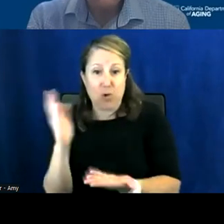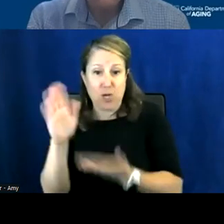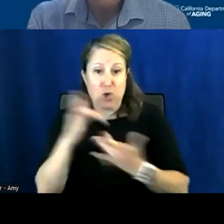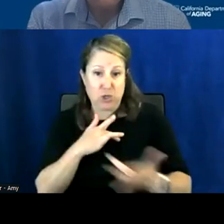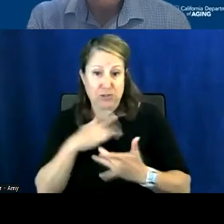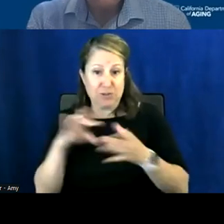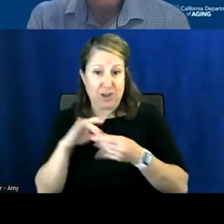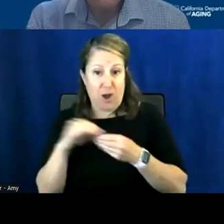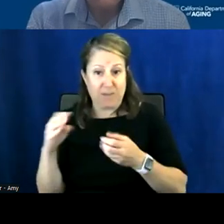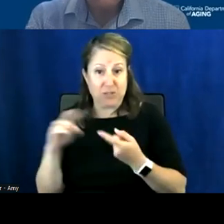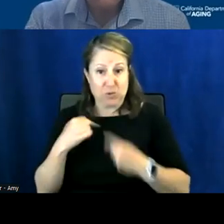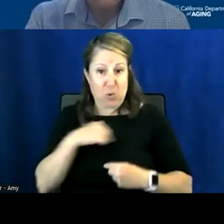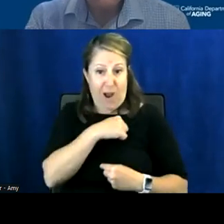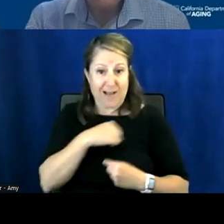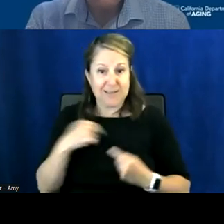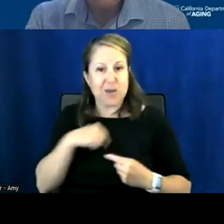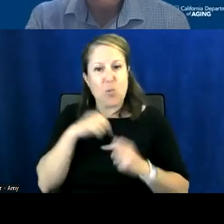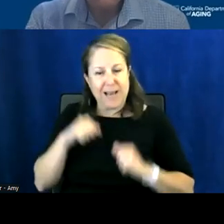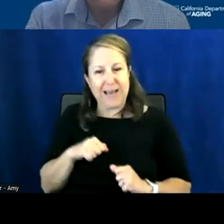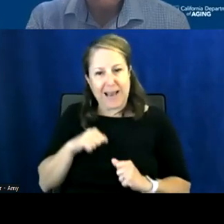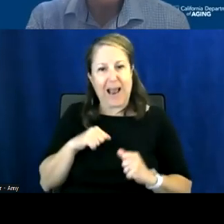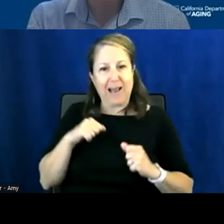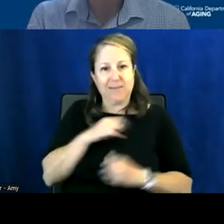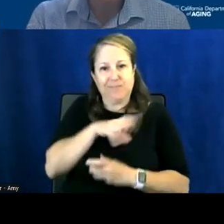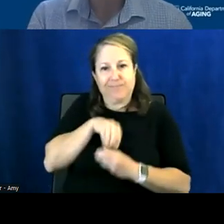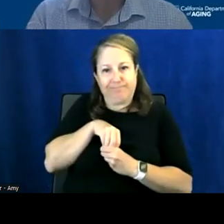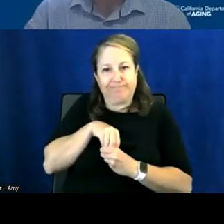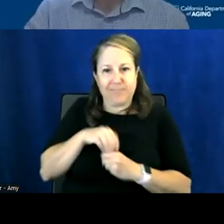back to us so that we can incorporate that in how we are implementing these items